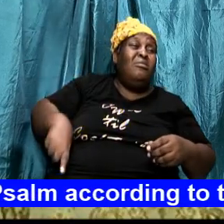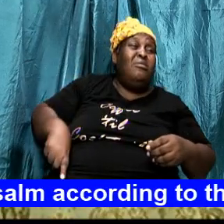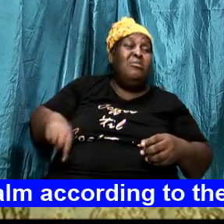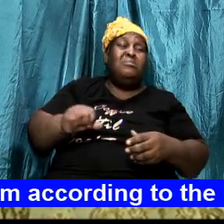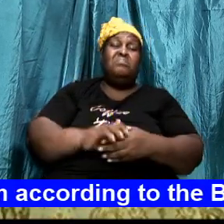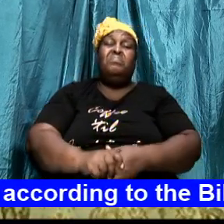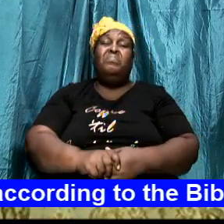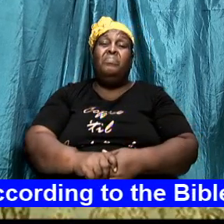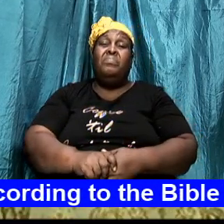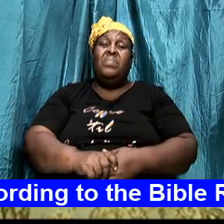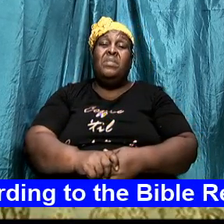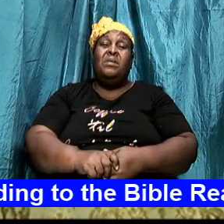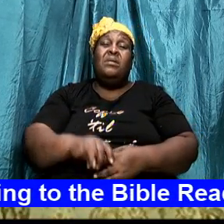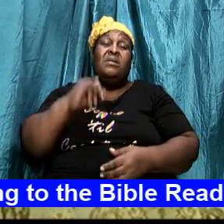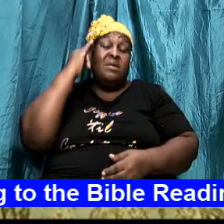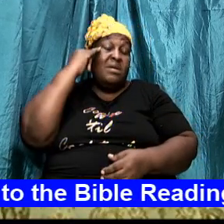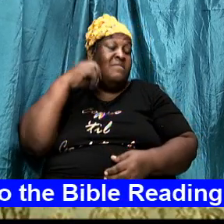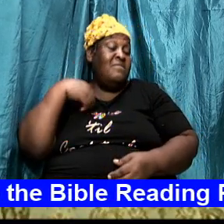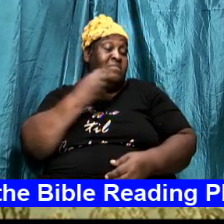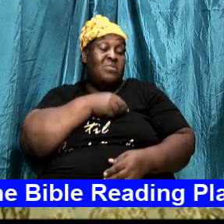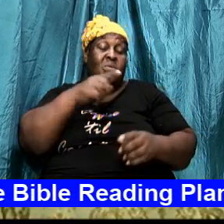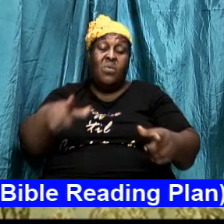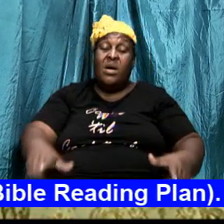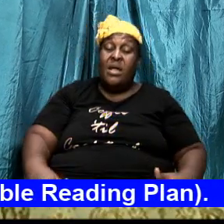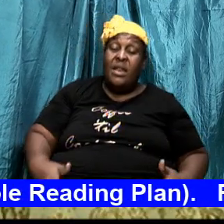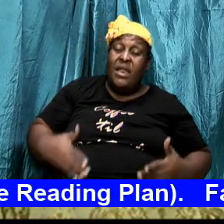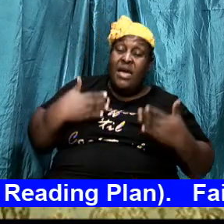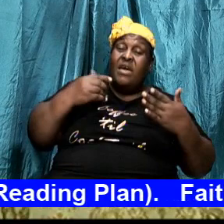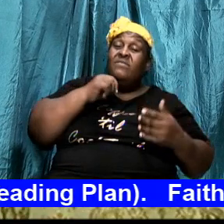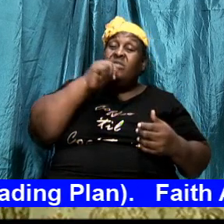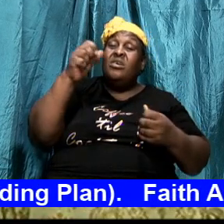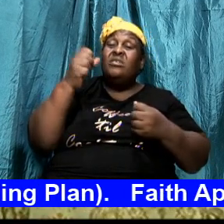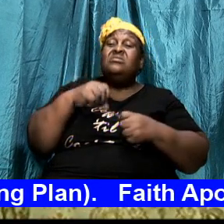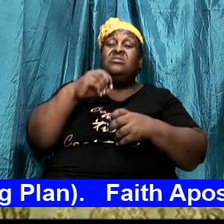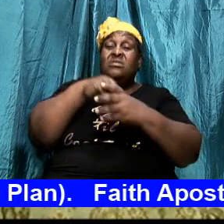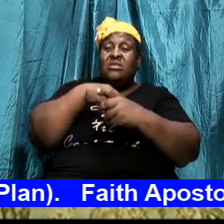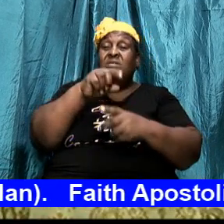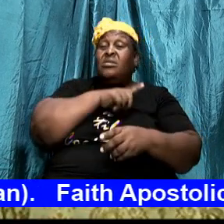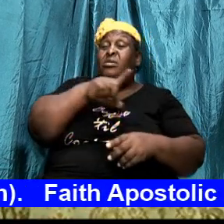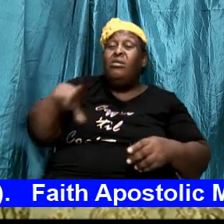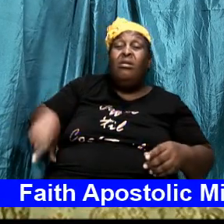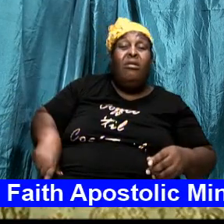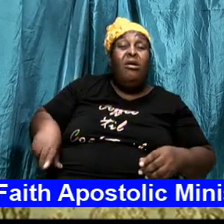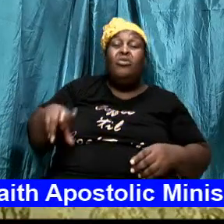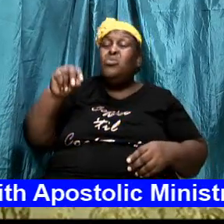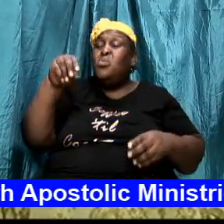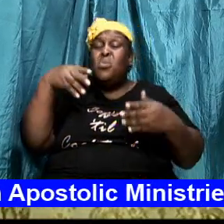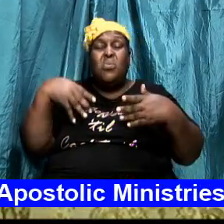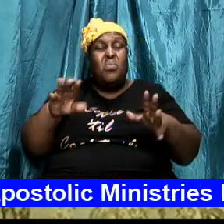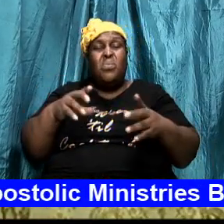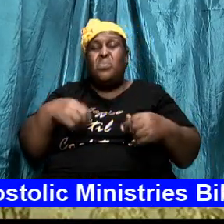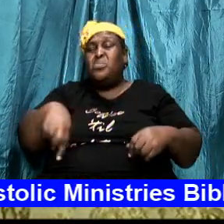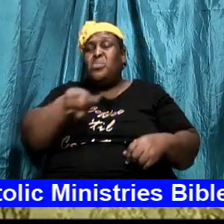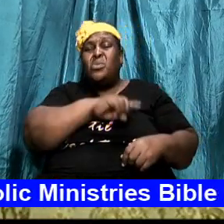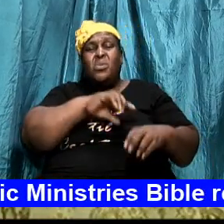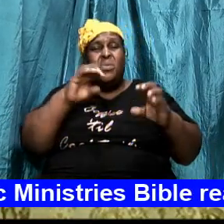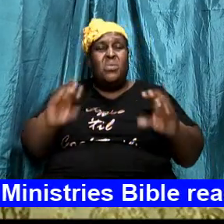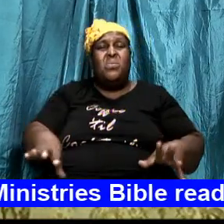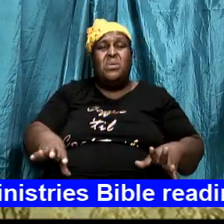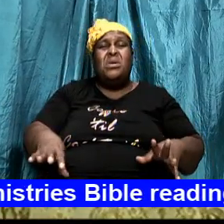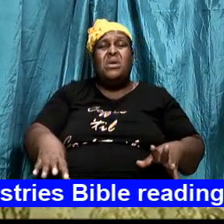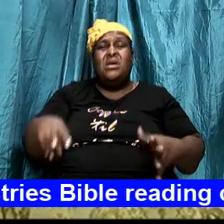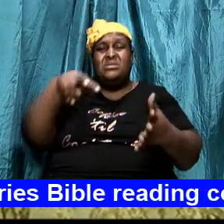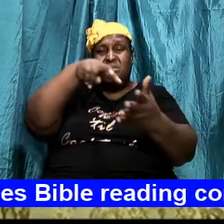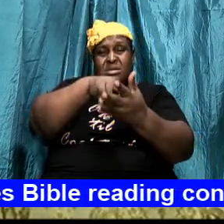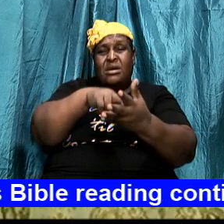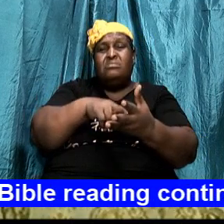will not be able to stand against the adversary. There isn't any two ways about it. So we have